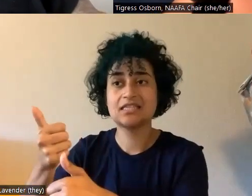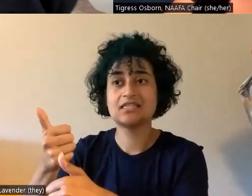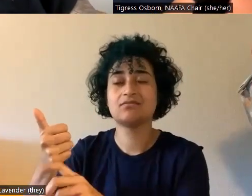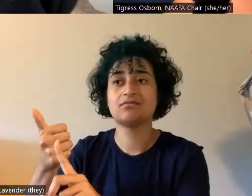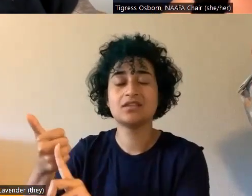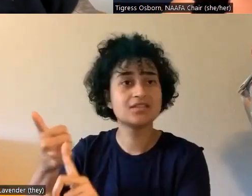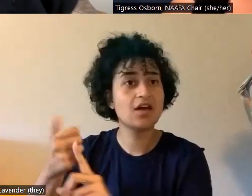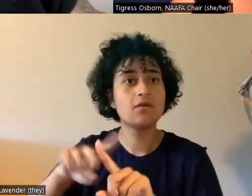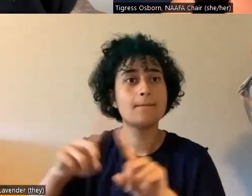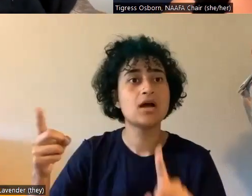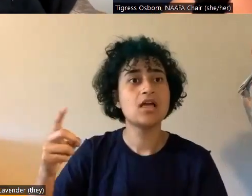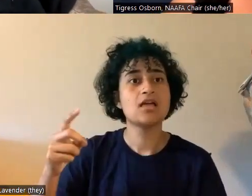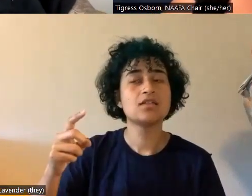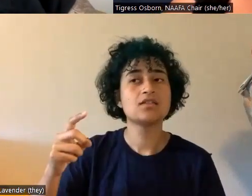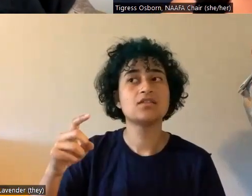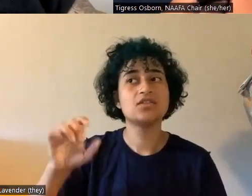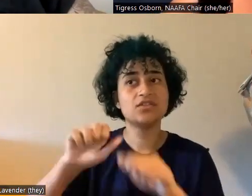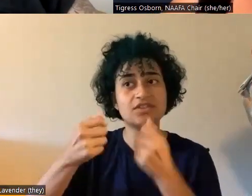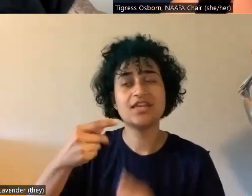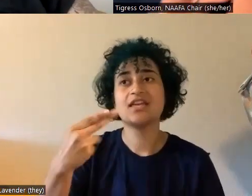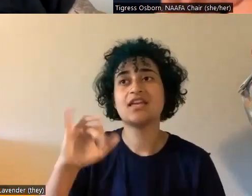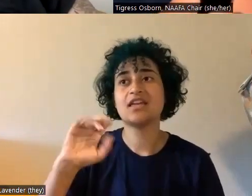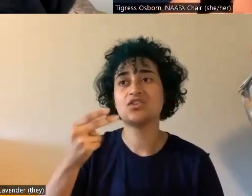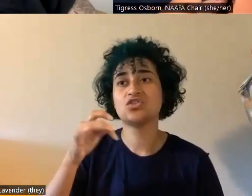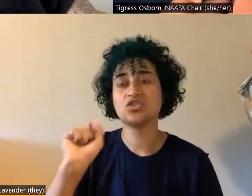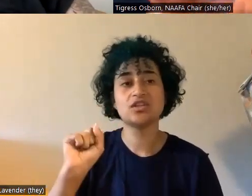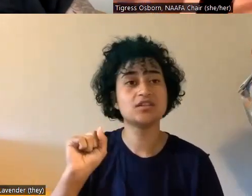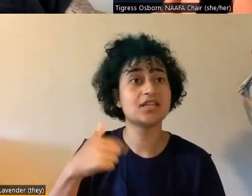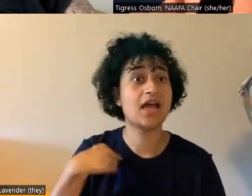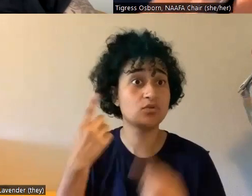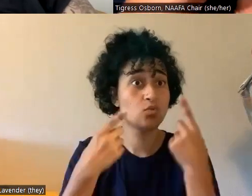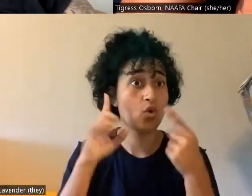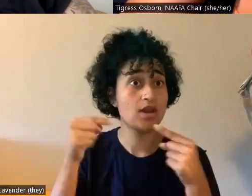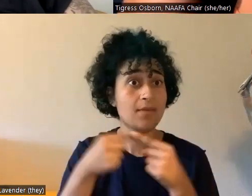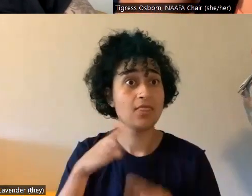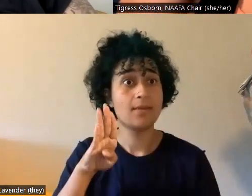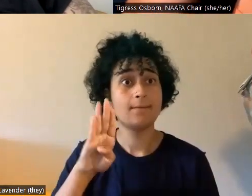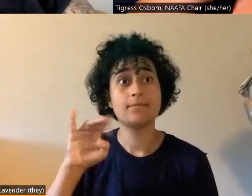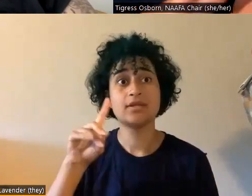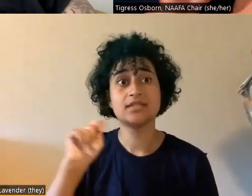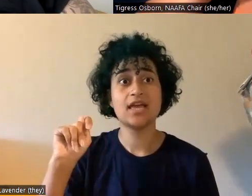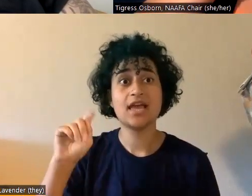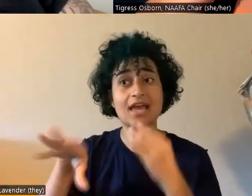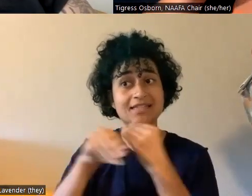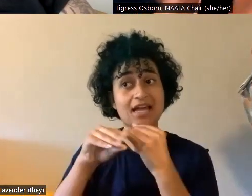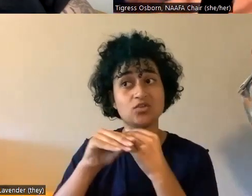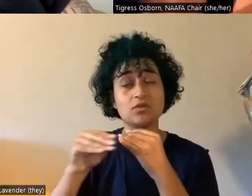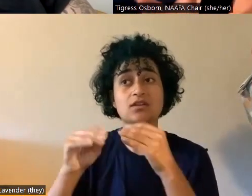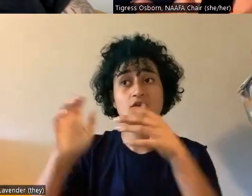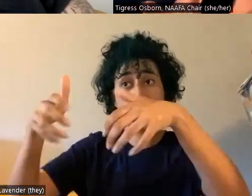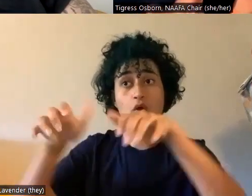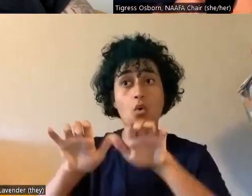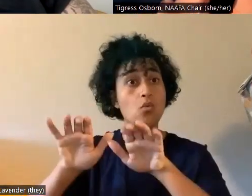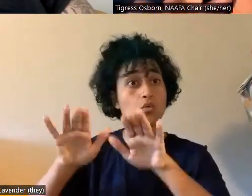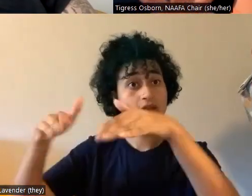metal hinges. Um, and you know, I was worried about the bidet attachment going over that. And somebody actually told me that with their